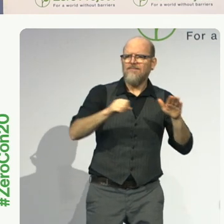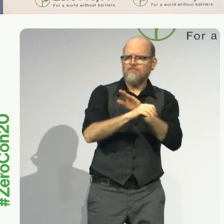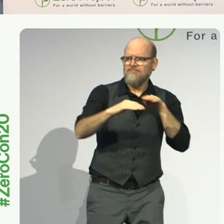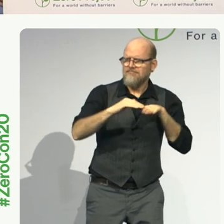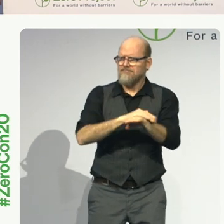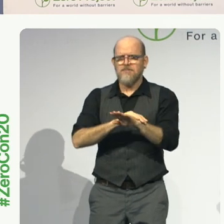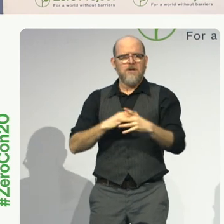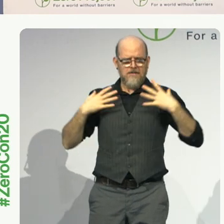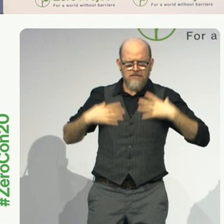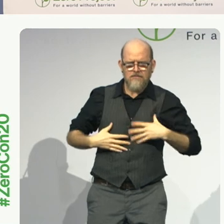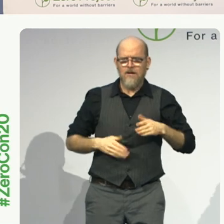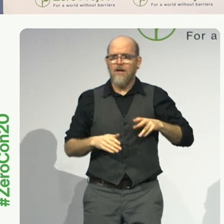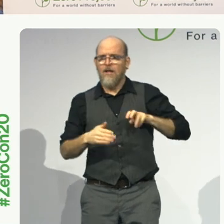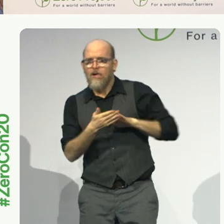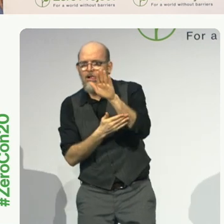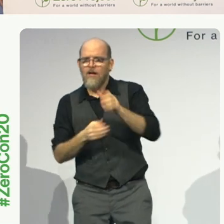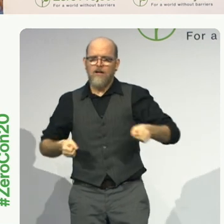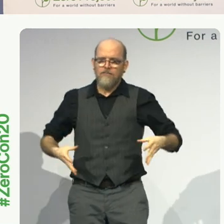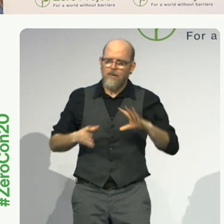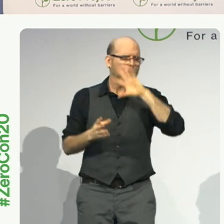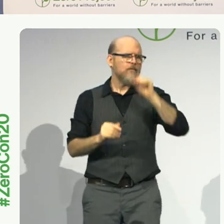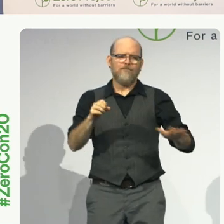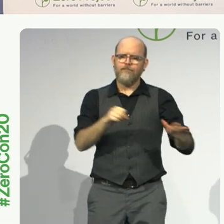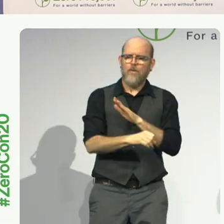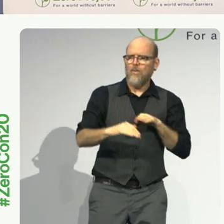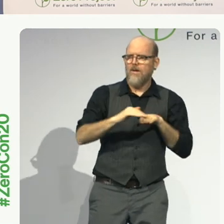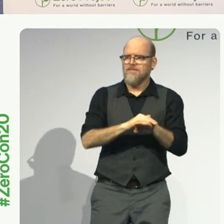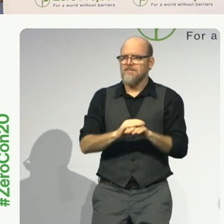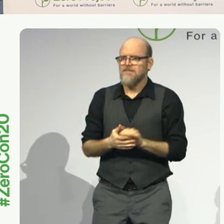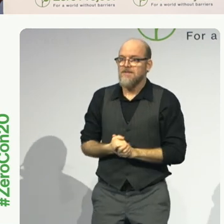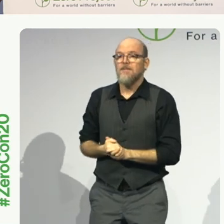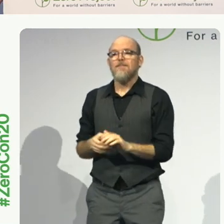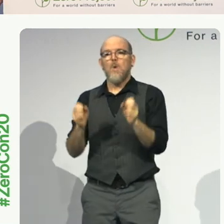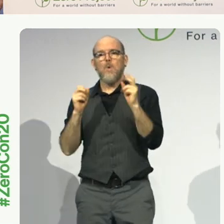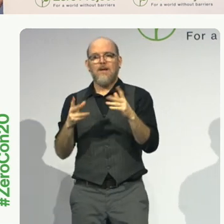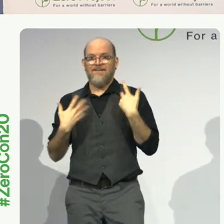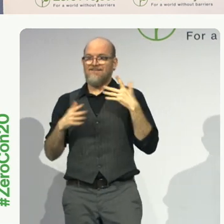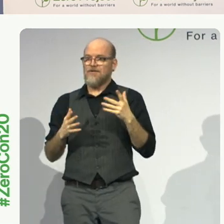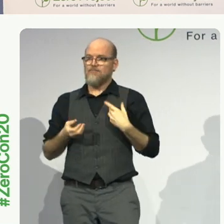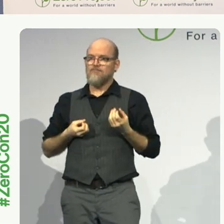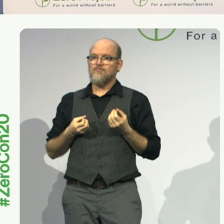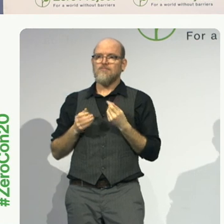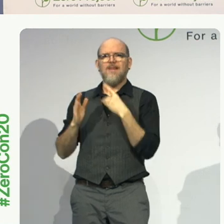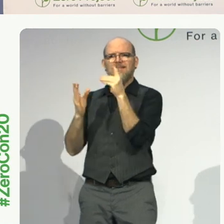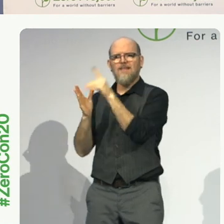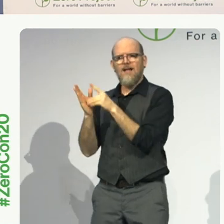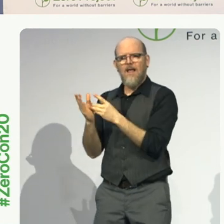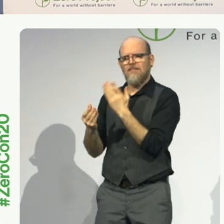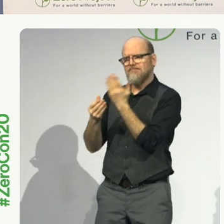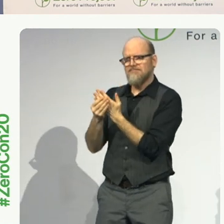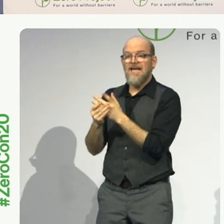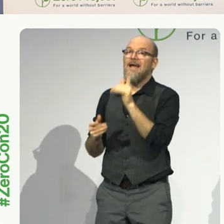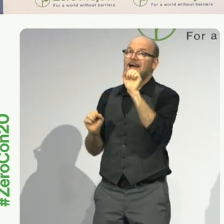So I mentioned that all of our data is available on our website at worldpolicycenter.org slash